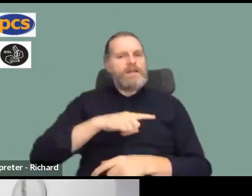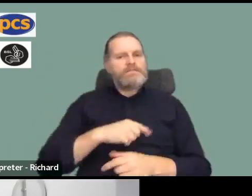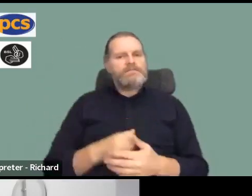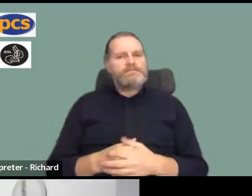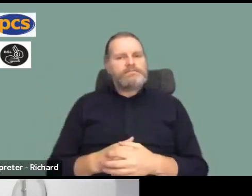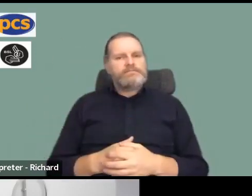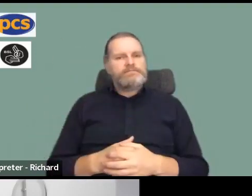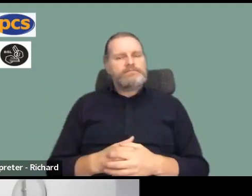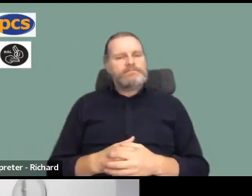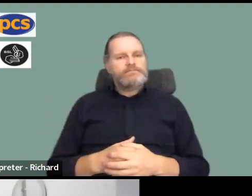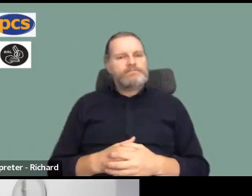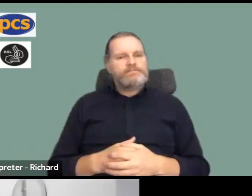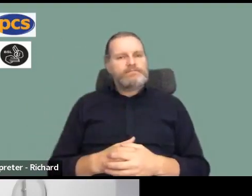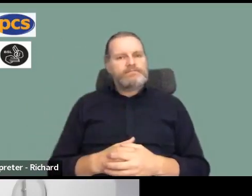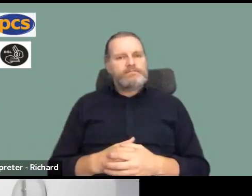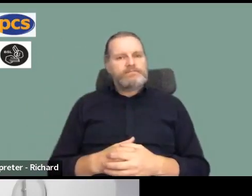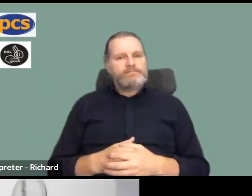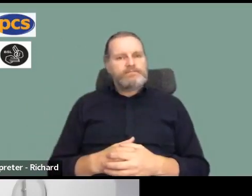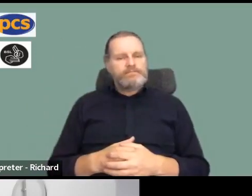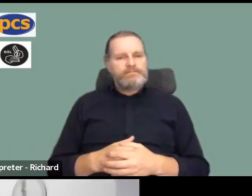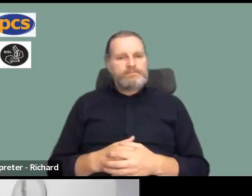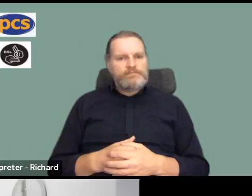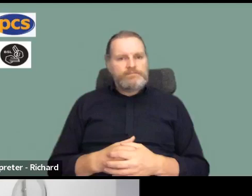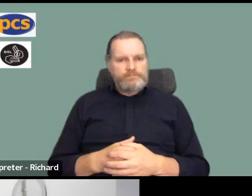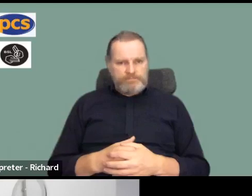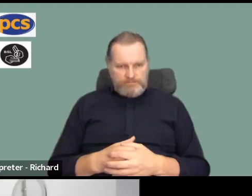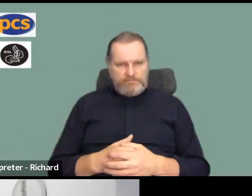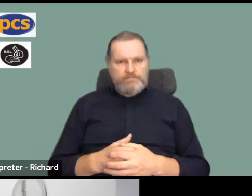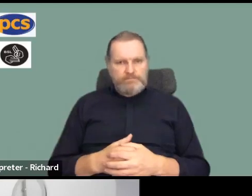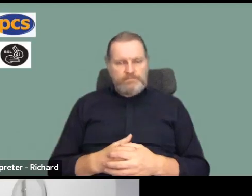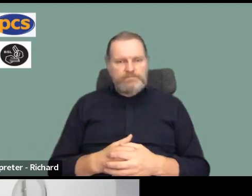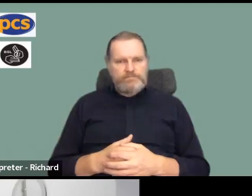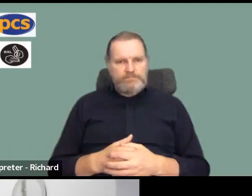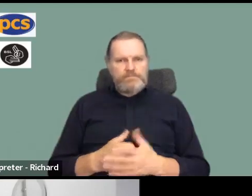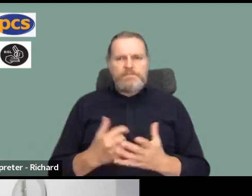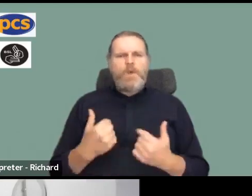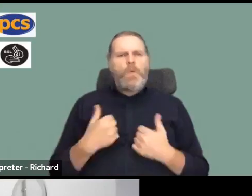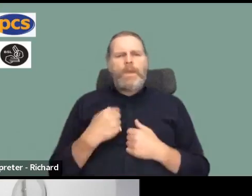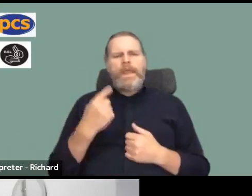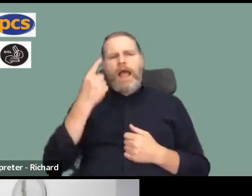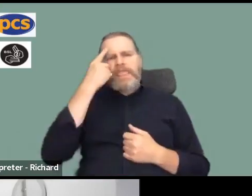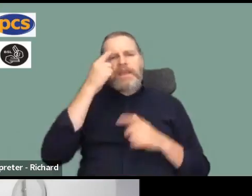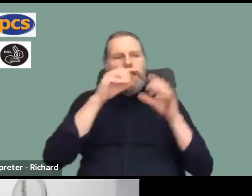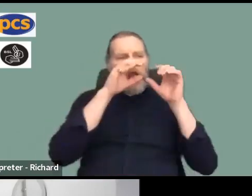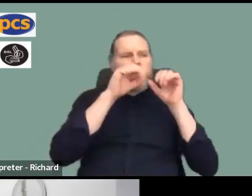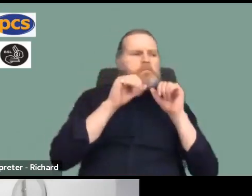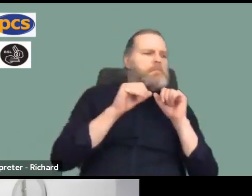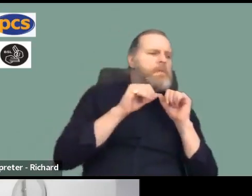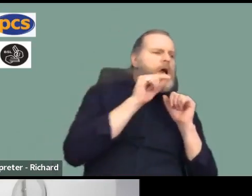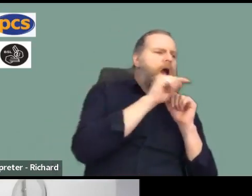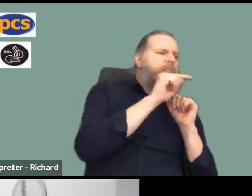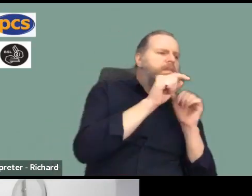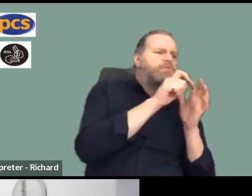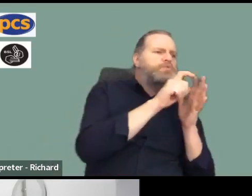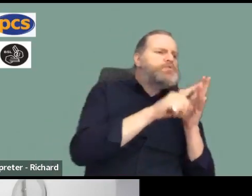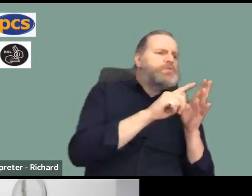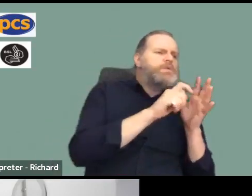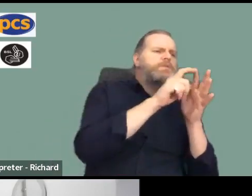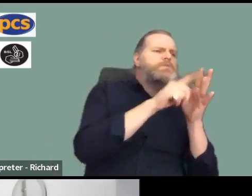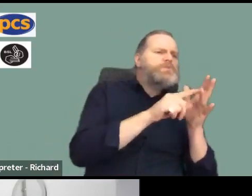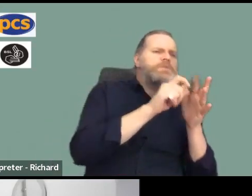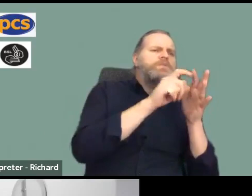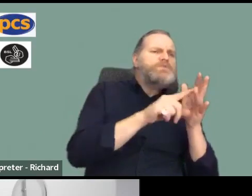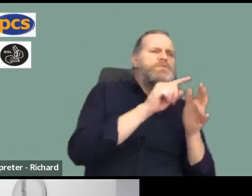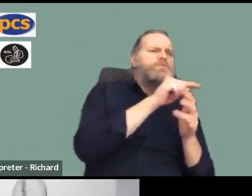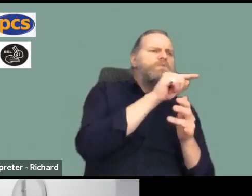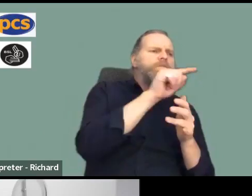that what we do, we keep asking ourselves what are others doing, they also look to us and I can tell you that